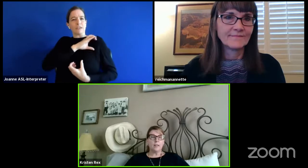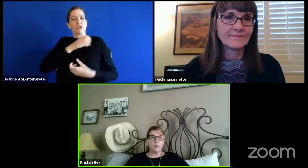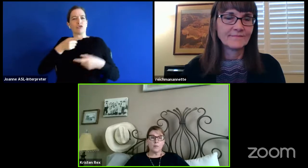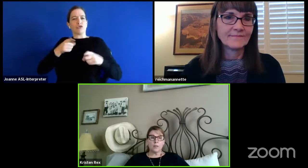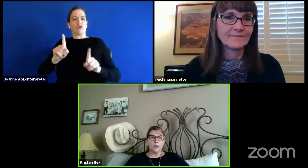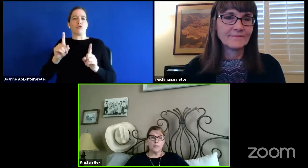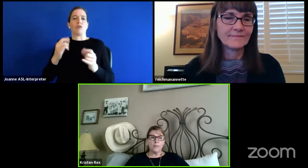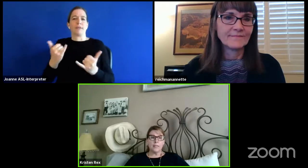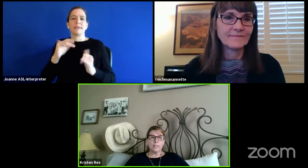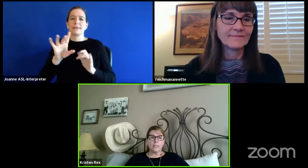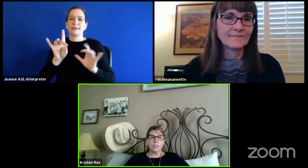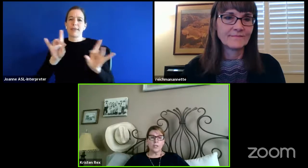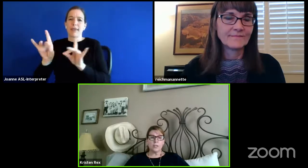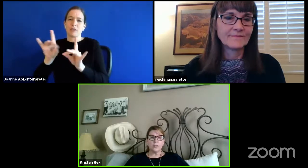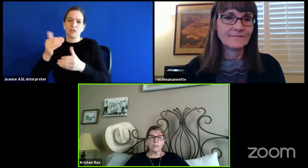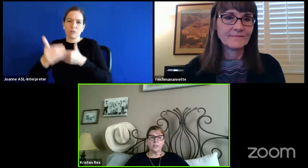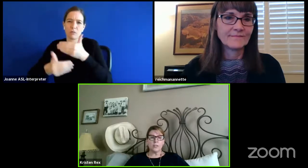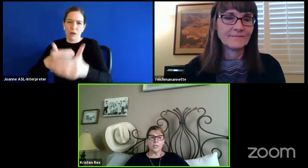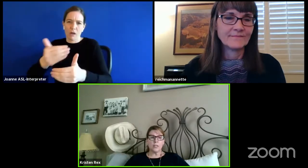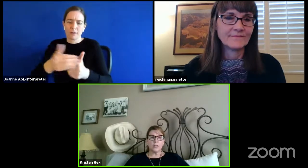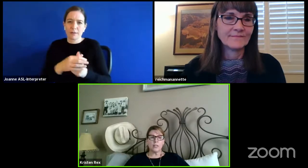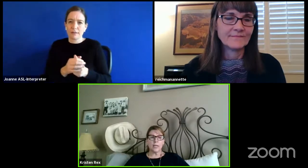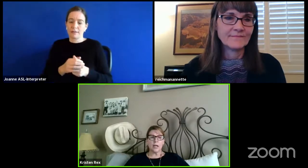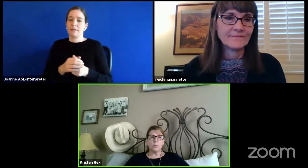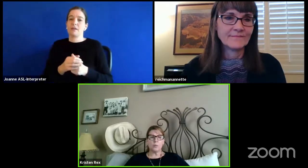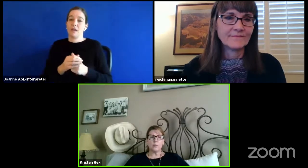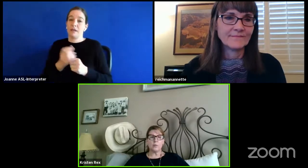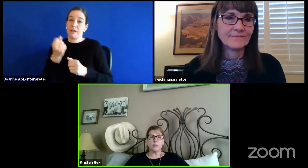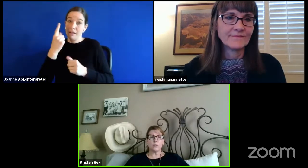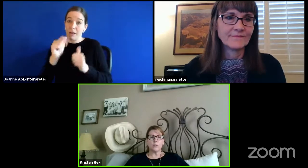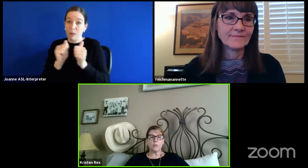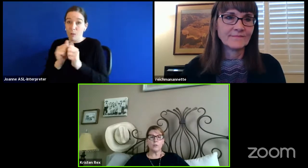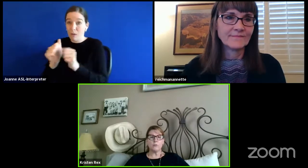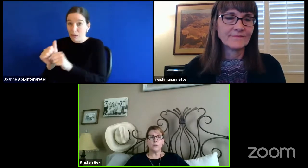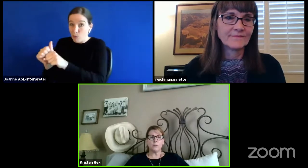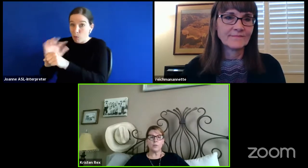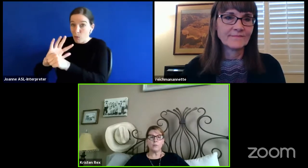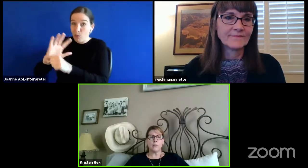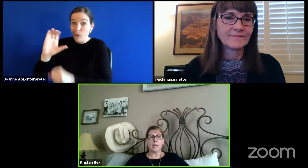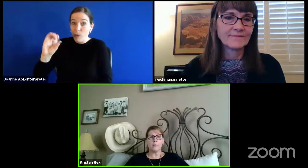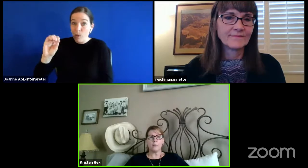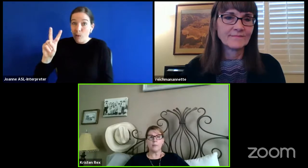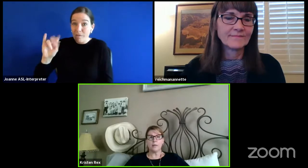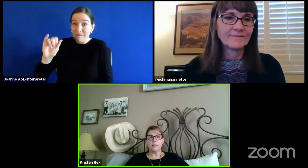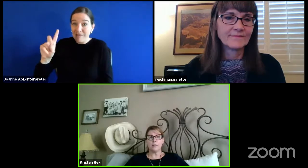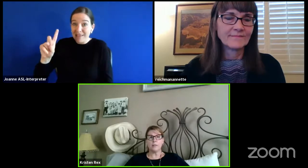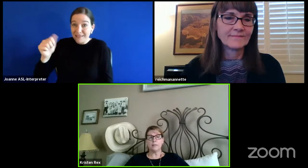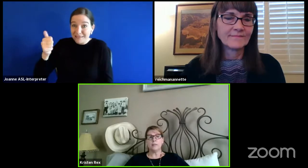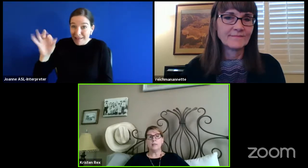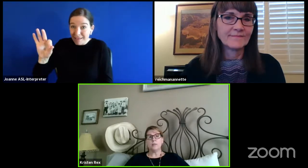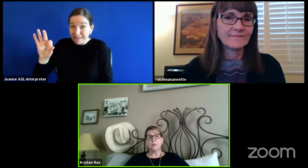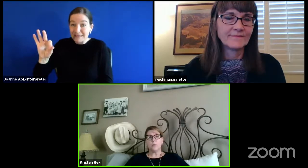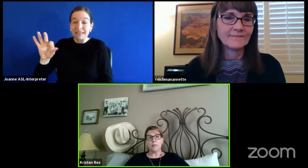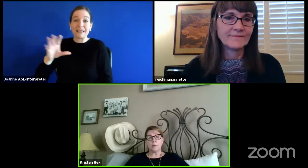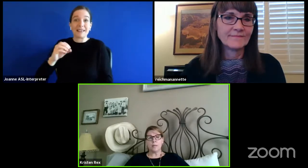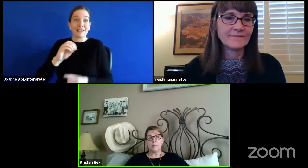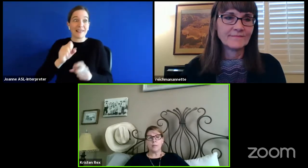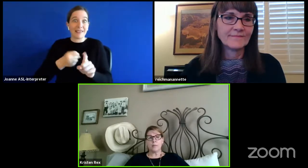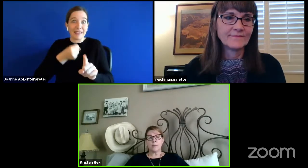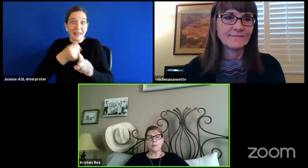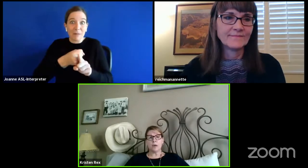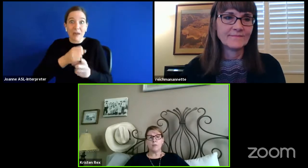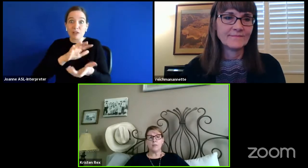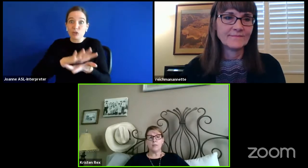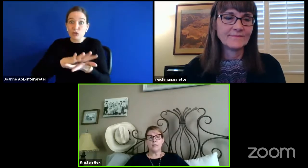Along with the COVID-19 challenges and changes to how we'll be doing school in the future, it became apparent to Annette